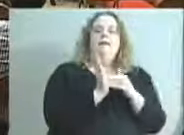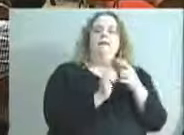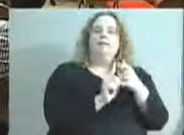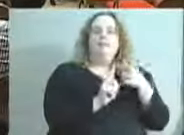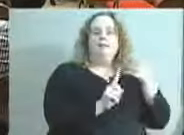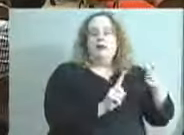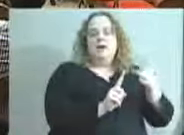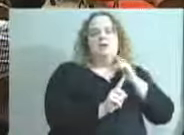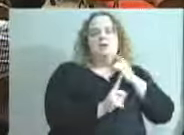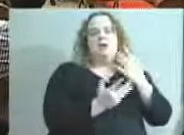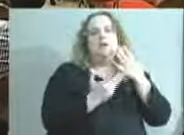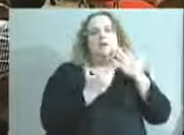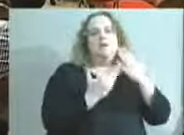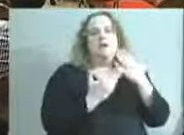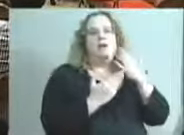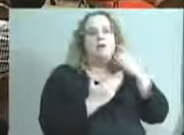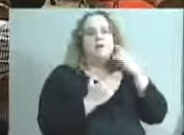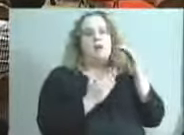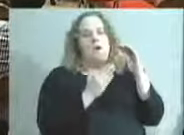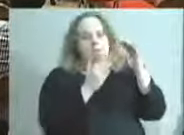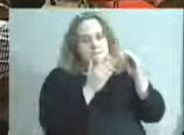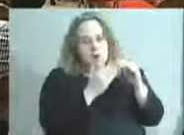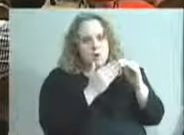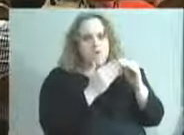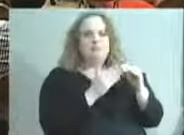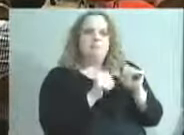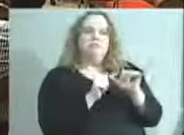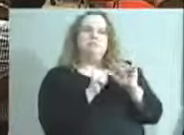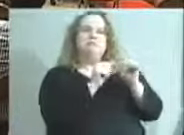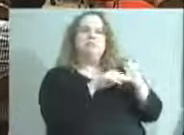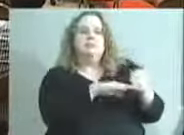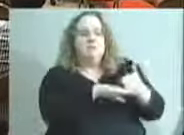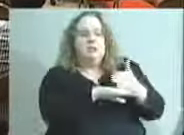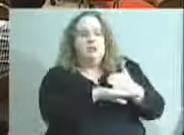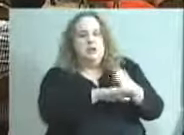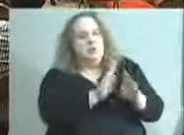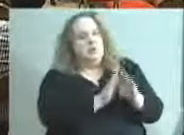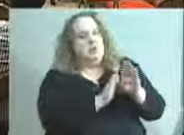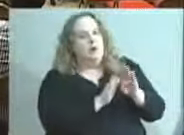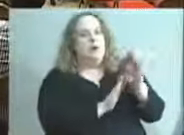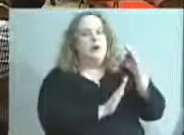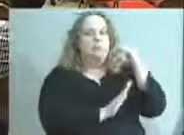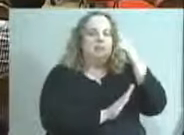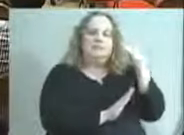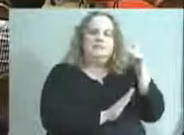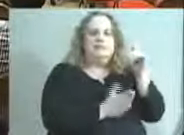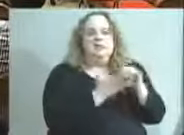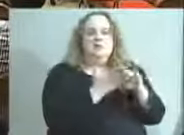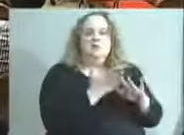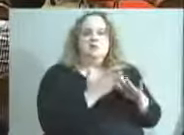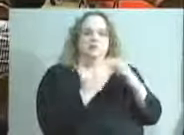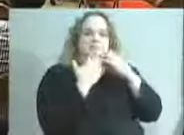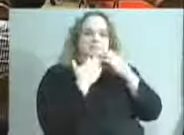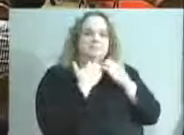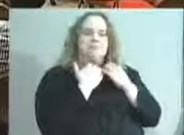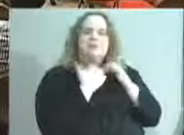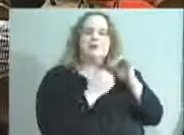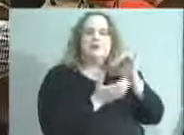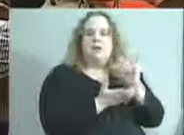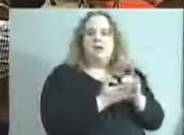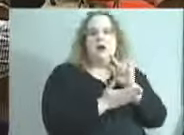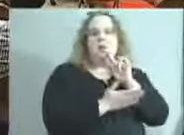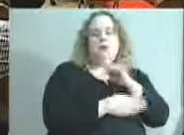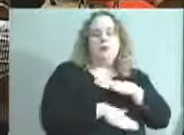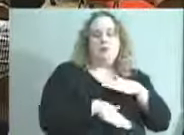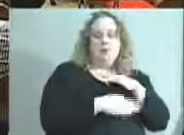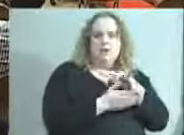I'm grateful to this board for our focus on continuous improvement for the sake of our students. So I just appreciate